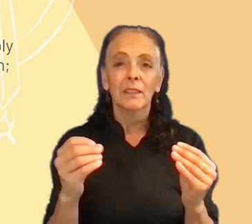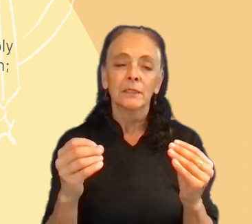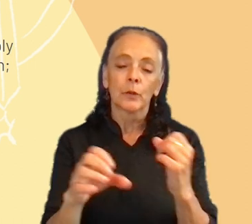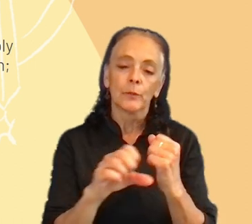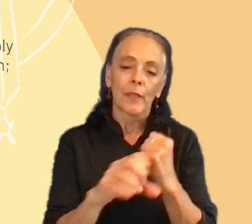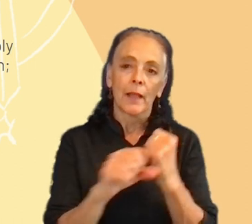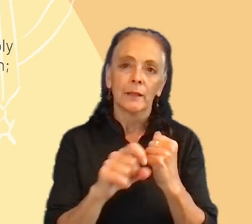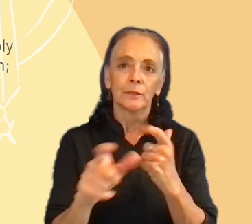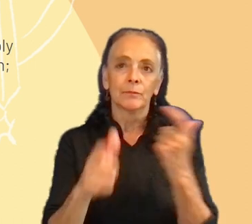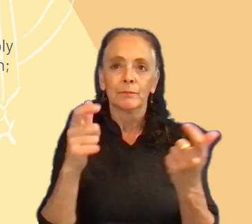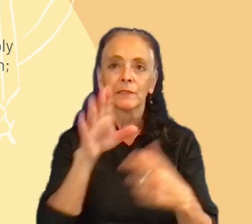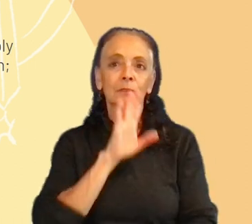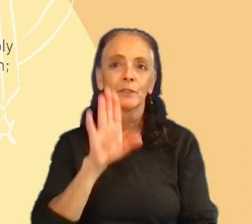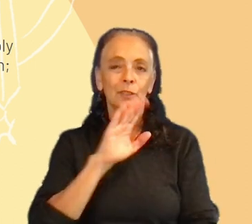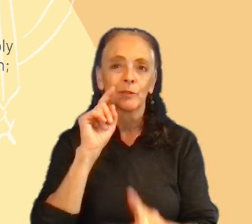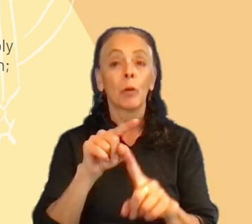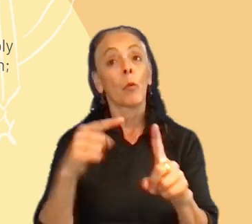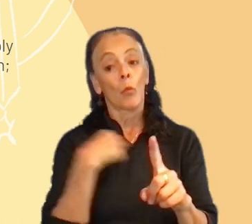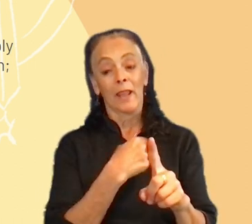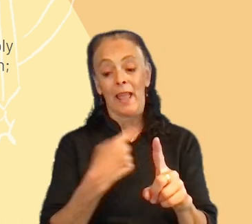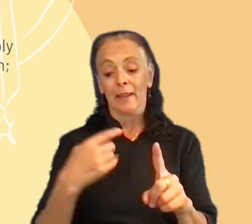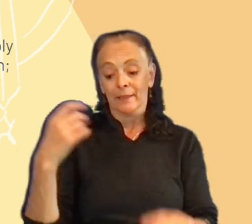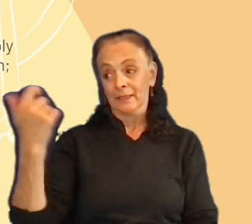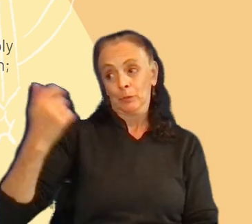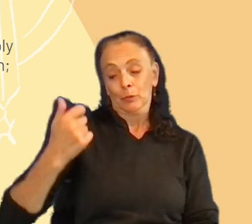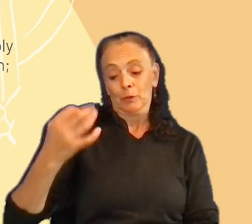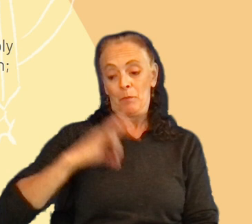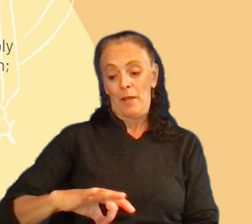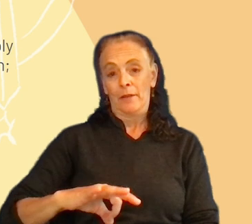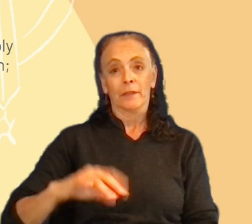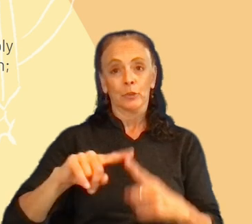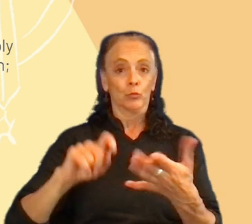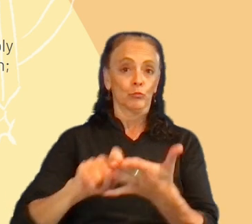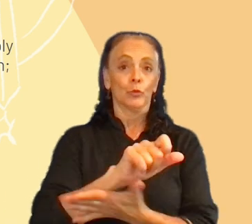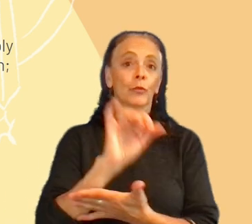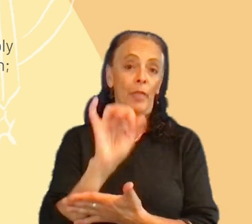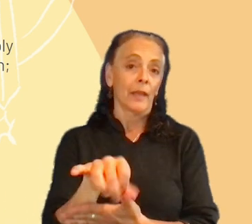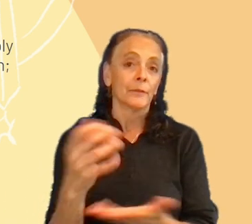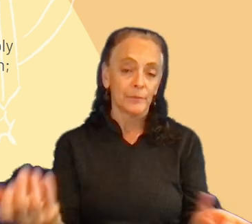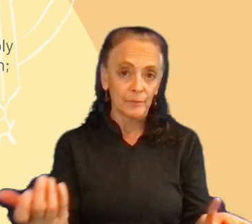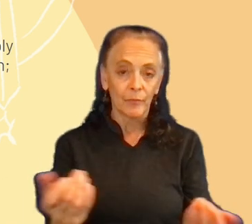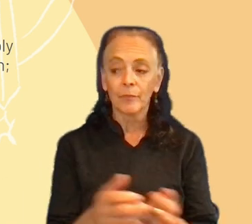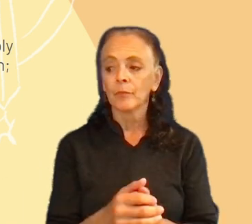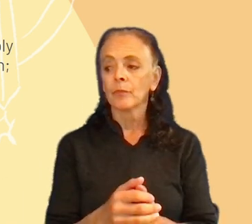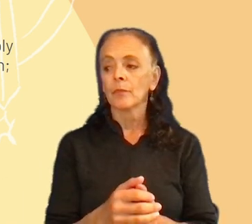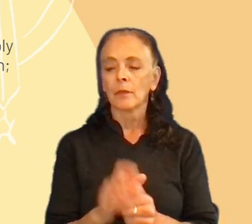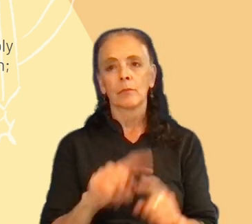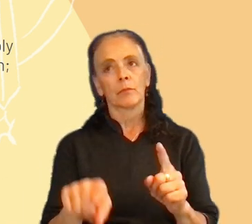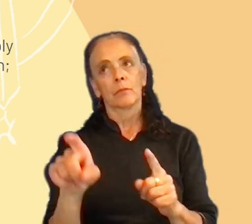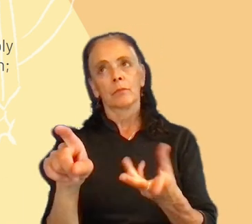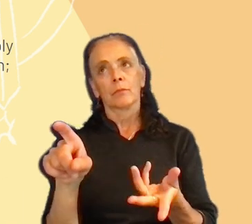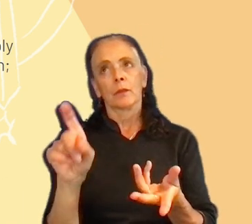subscription benefit that is removing ads. But we needed to